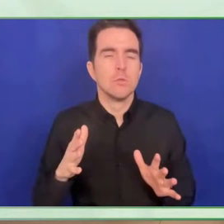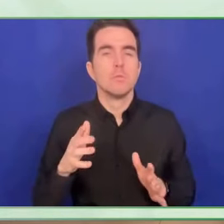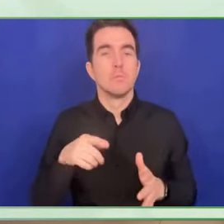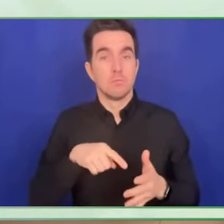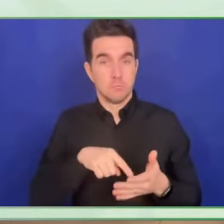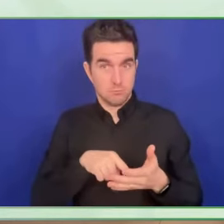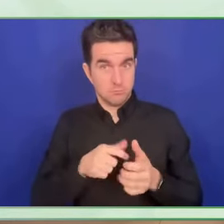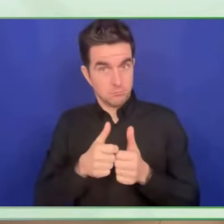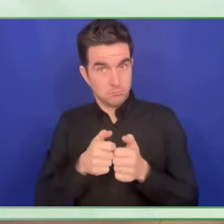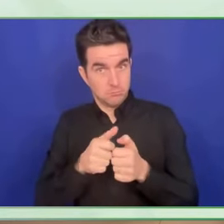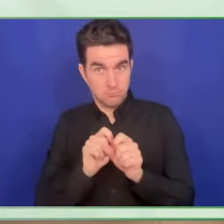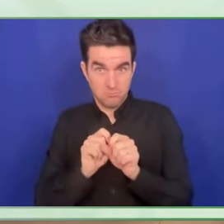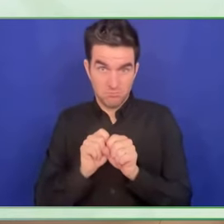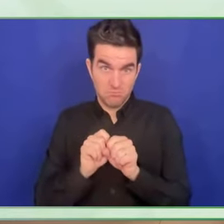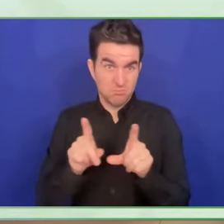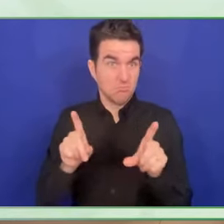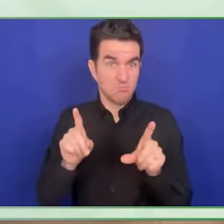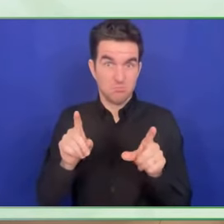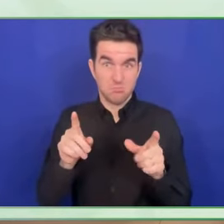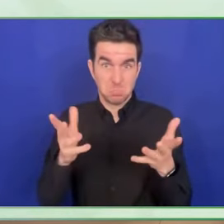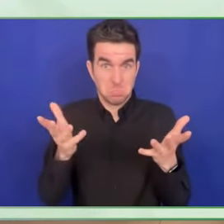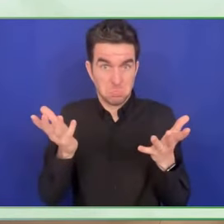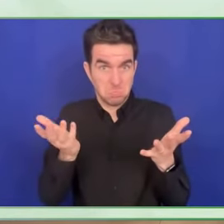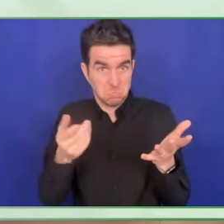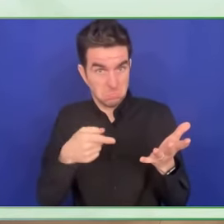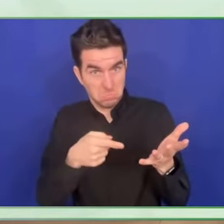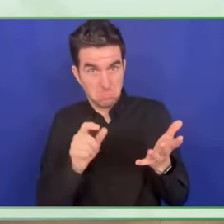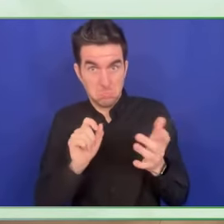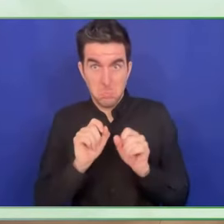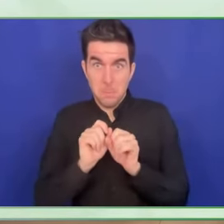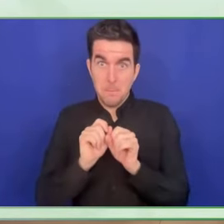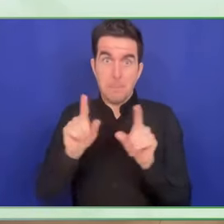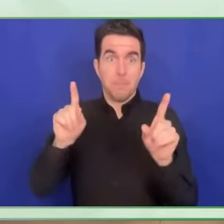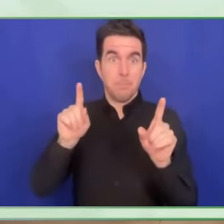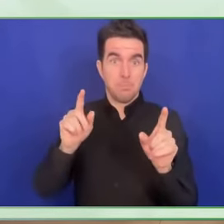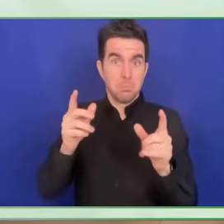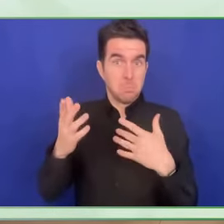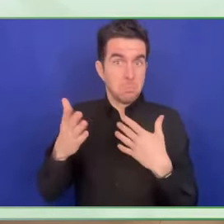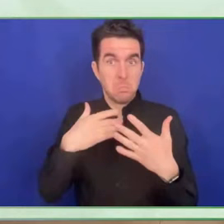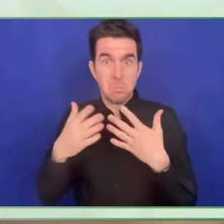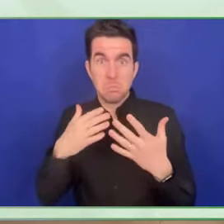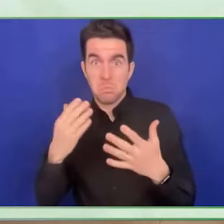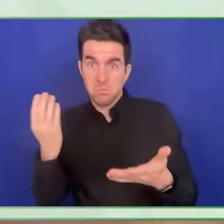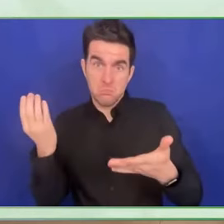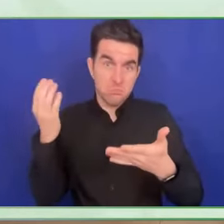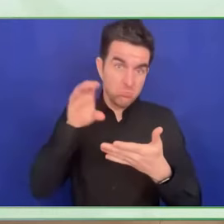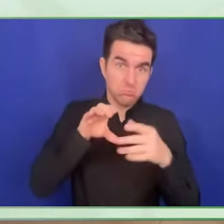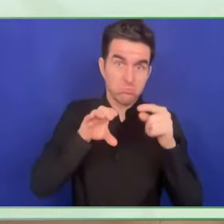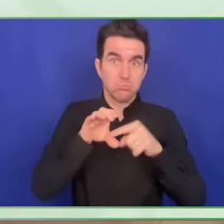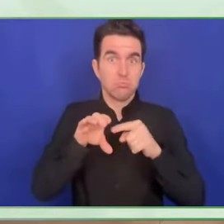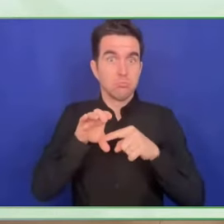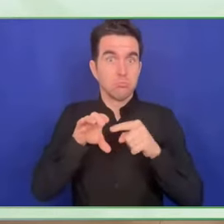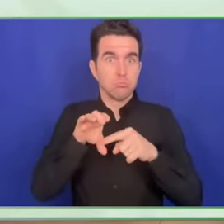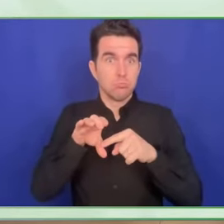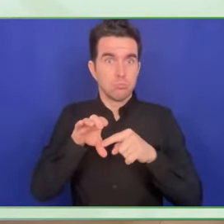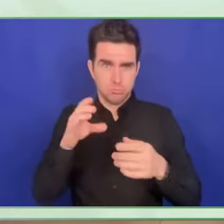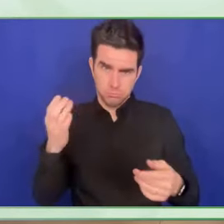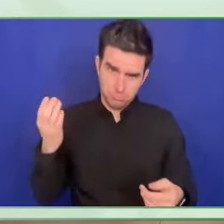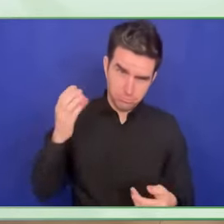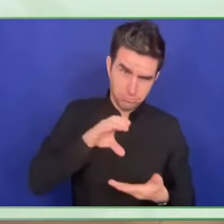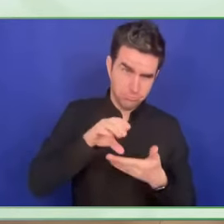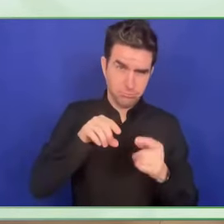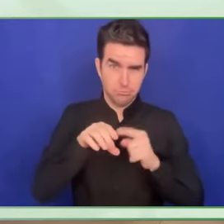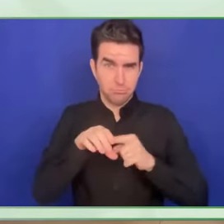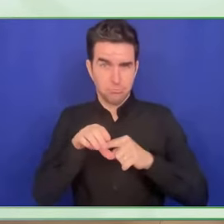silently and invisible in the background and doesn't need to be activated by the user.